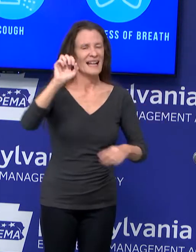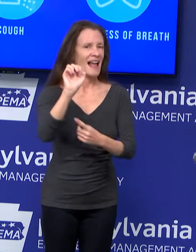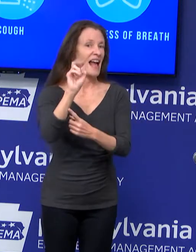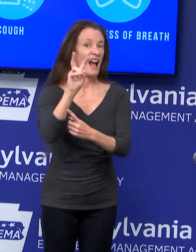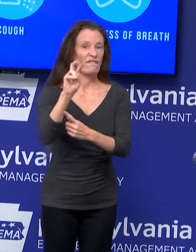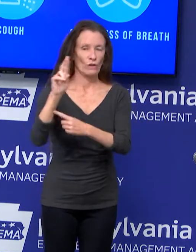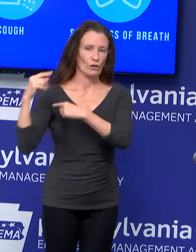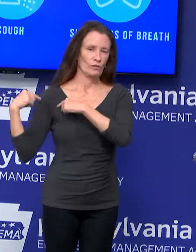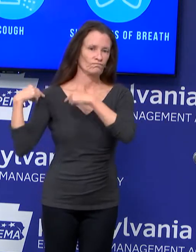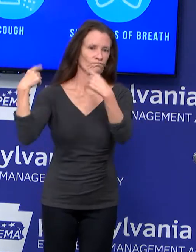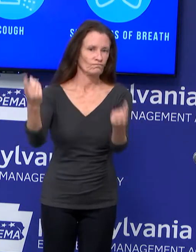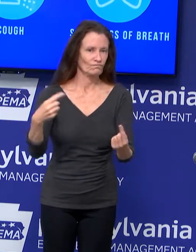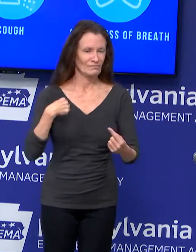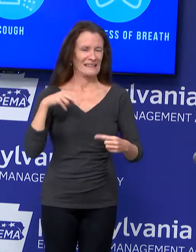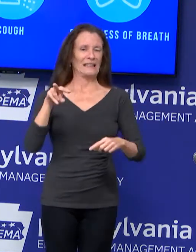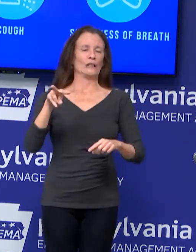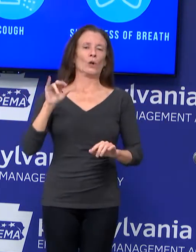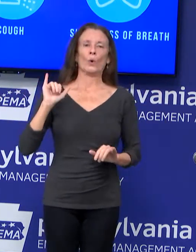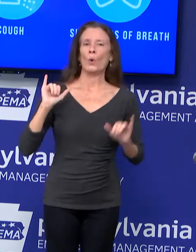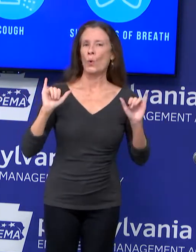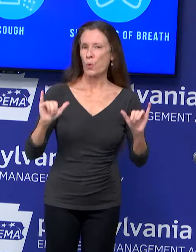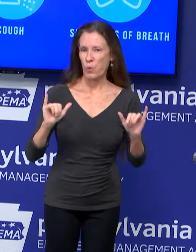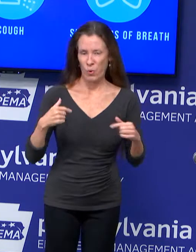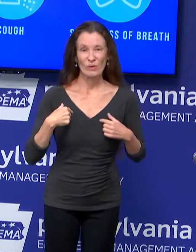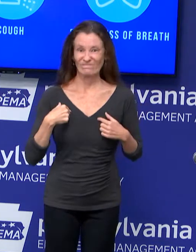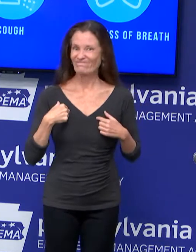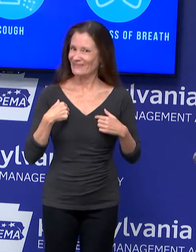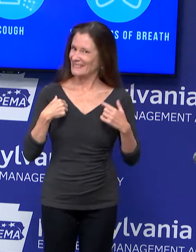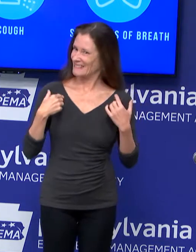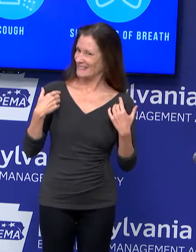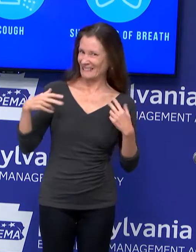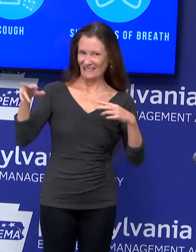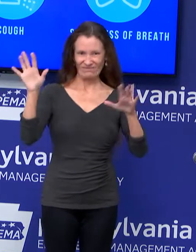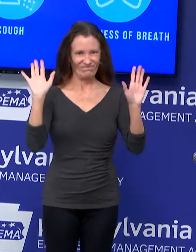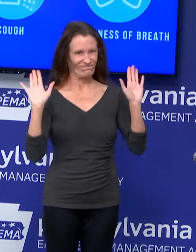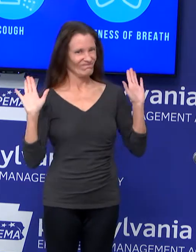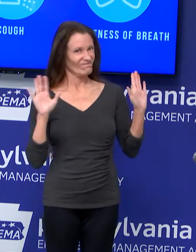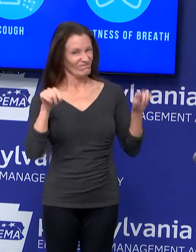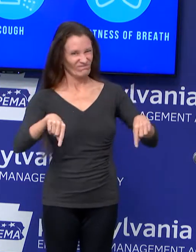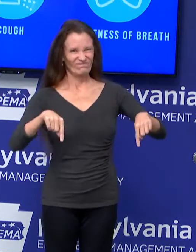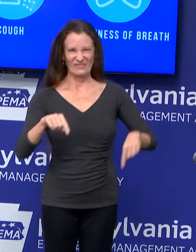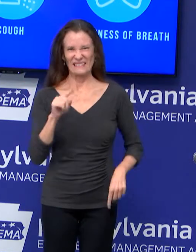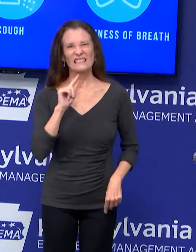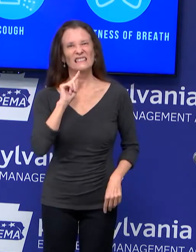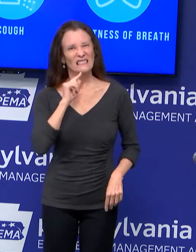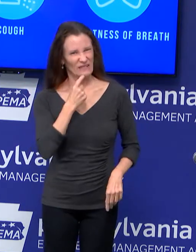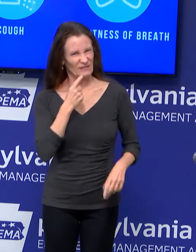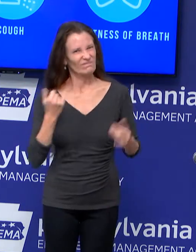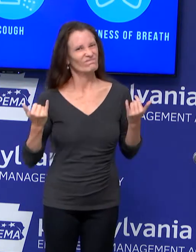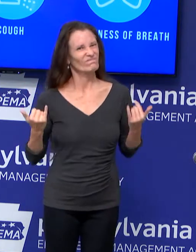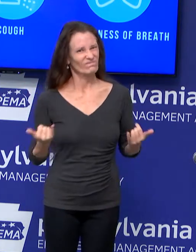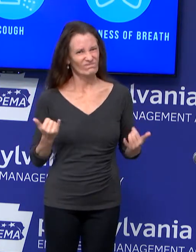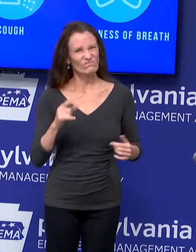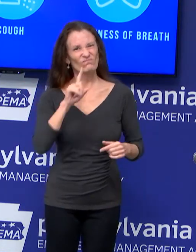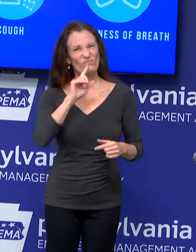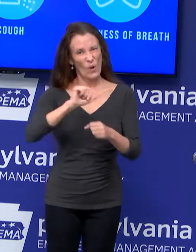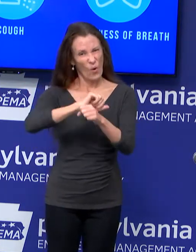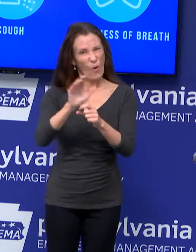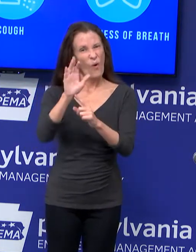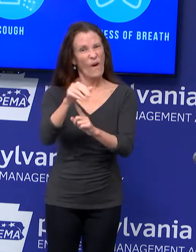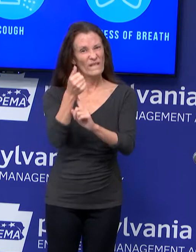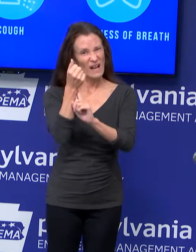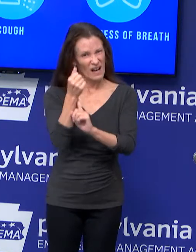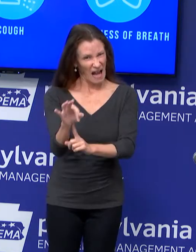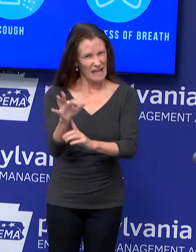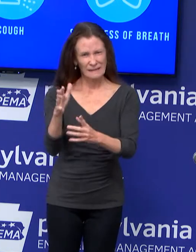This is a sobering look at our current reality. As COVID-19 continues to impact our state and our